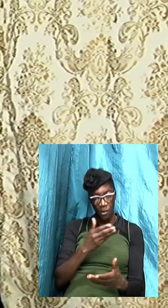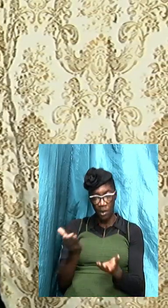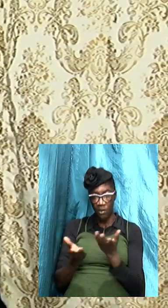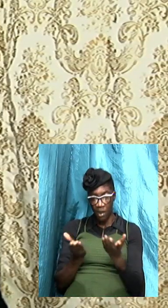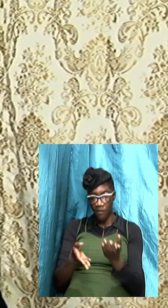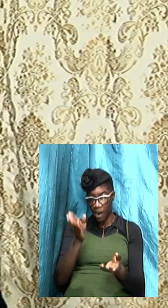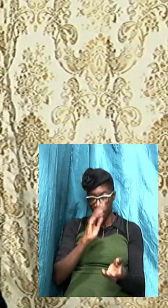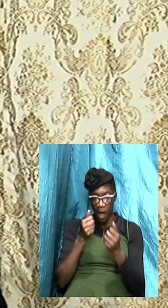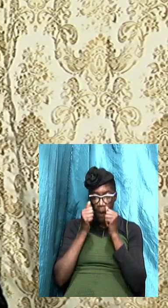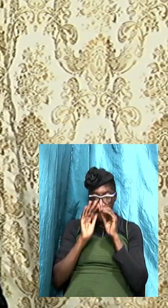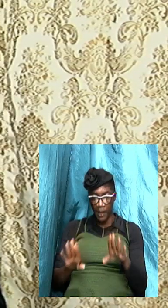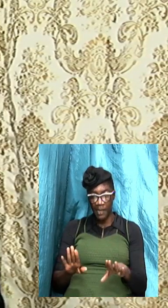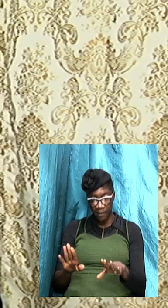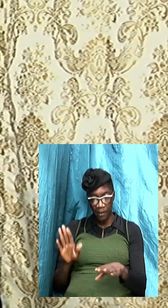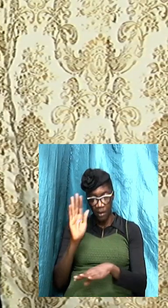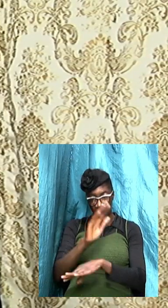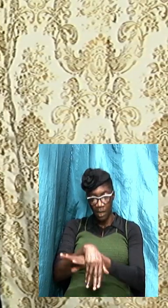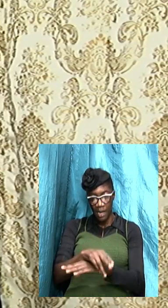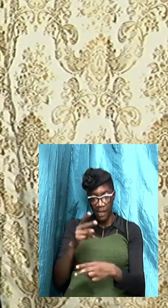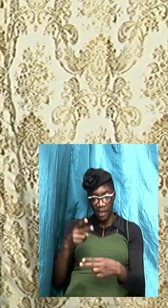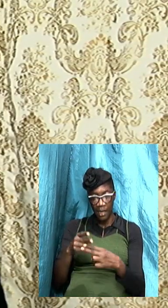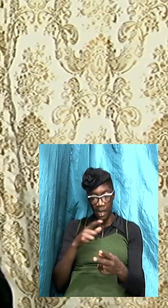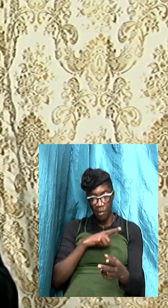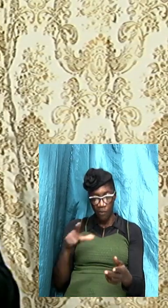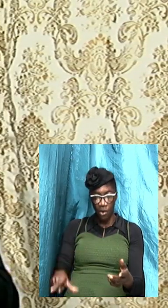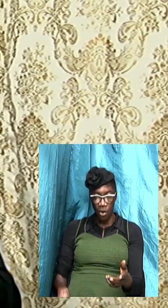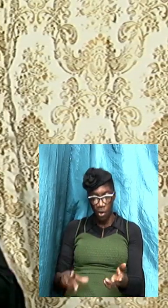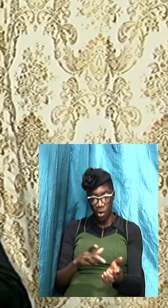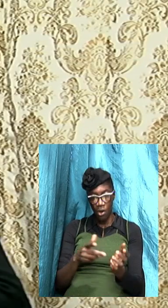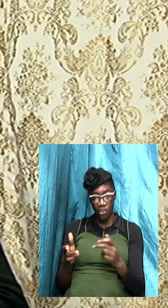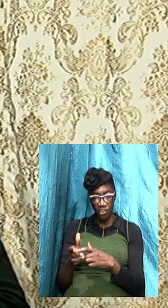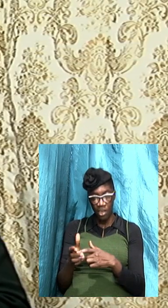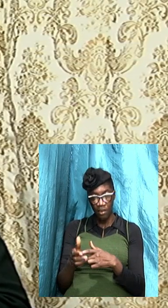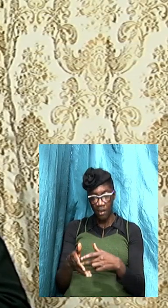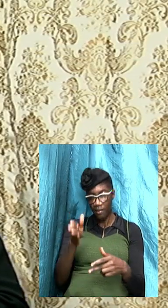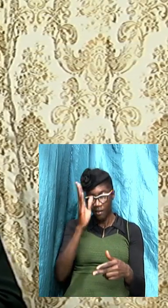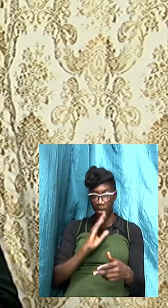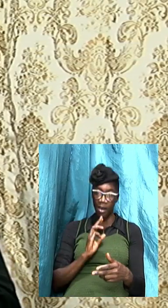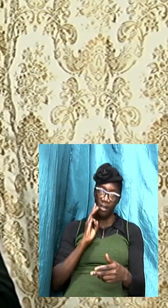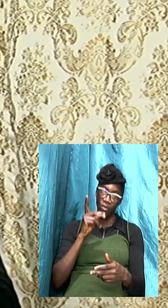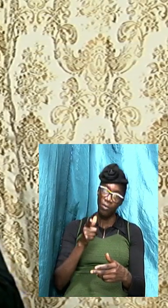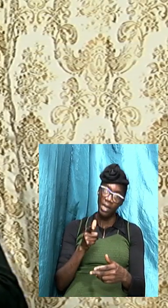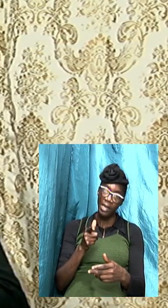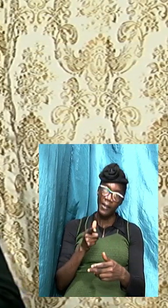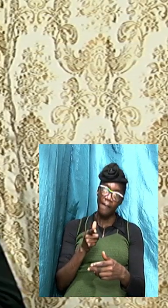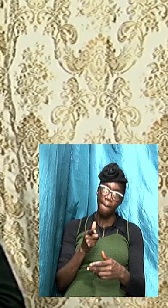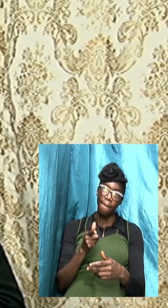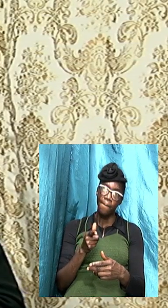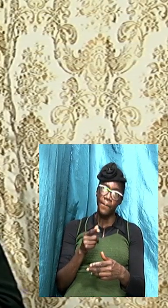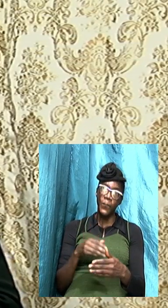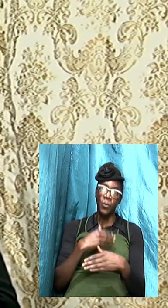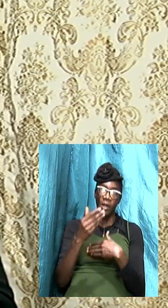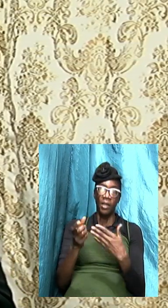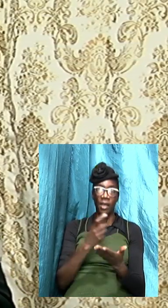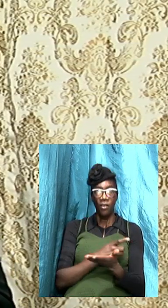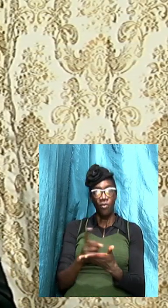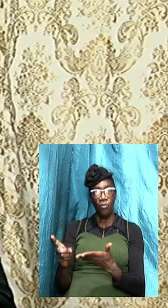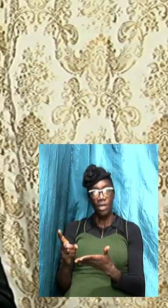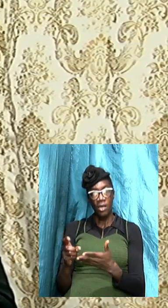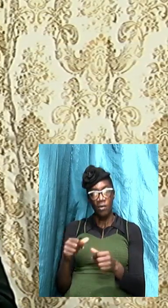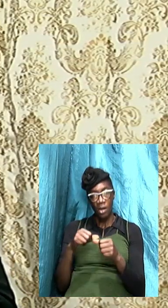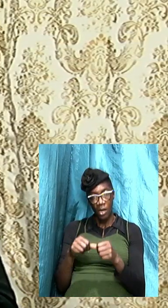in the name of the Lord Jesus God willing next week we will